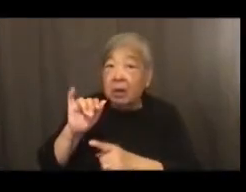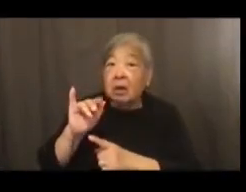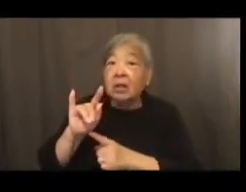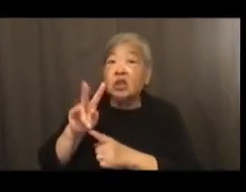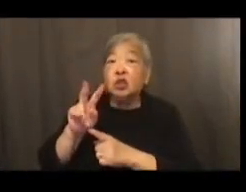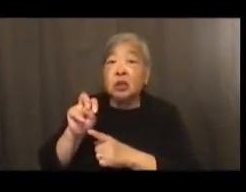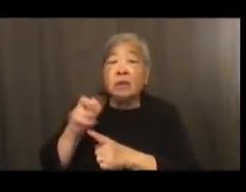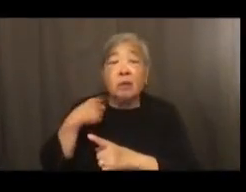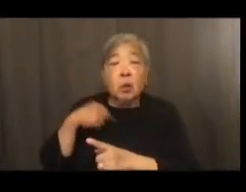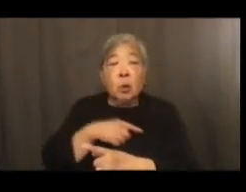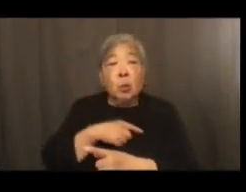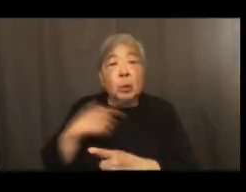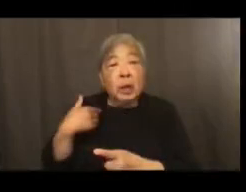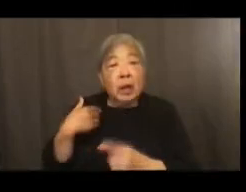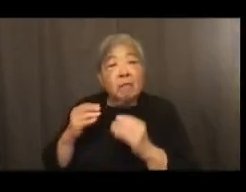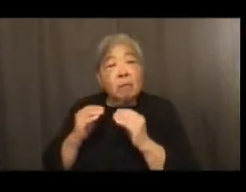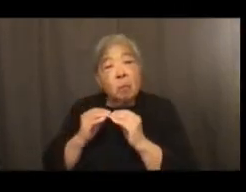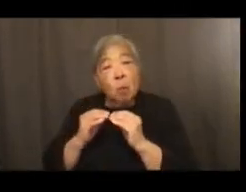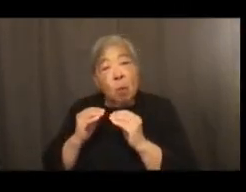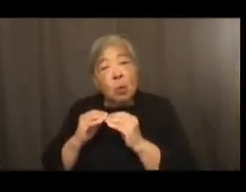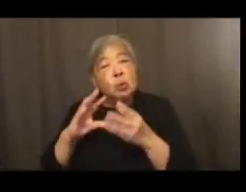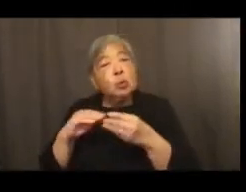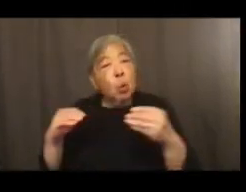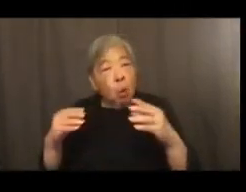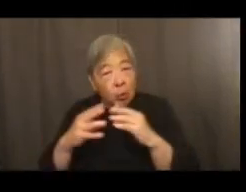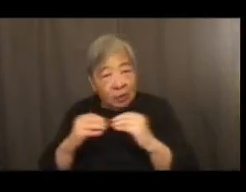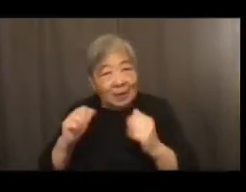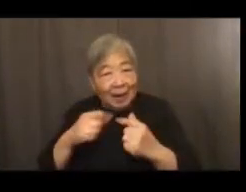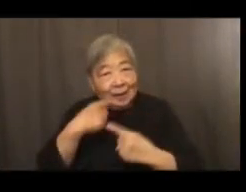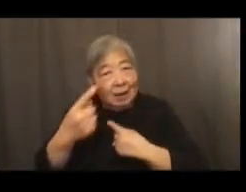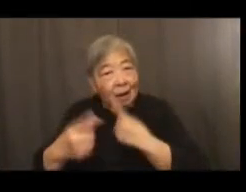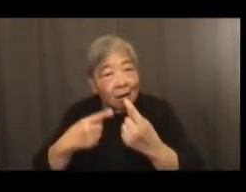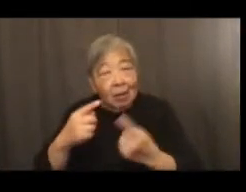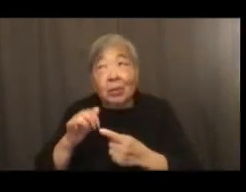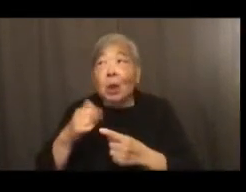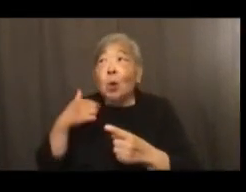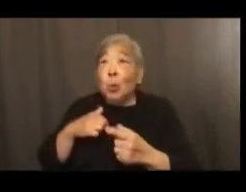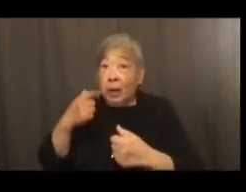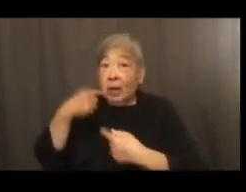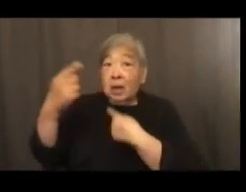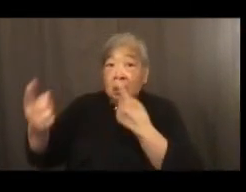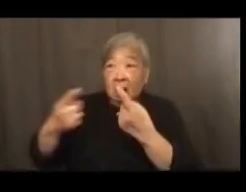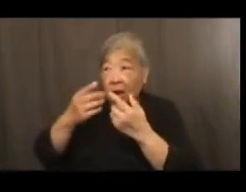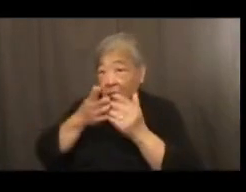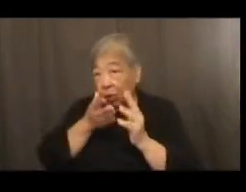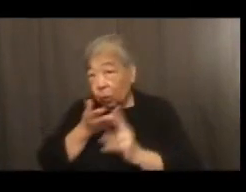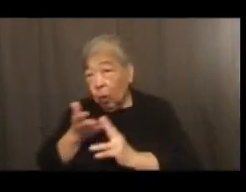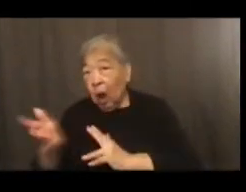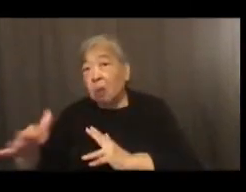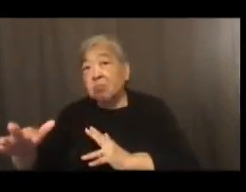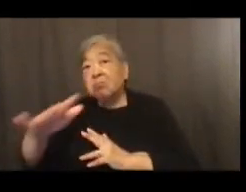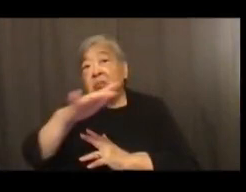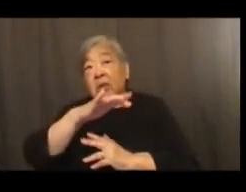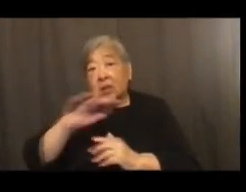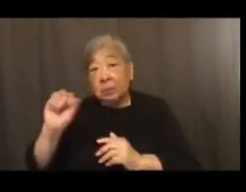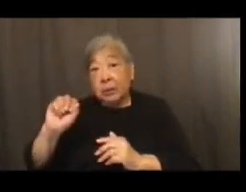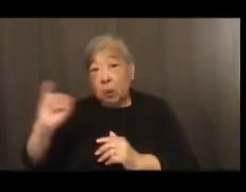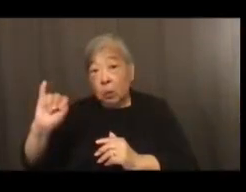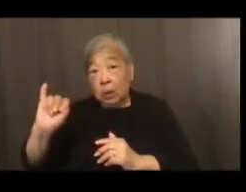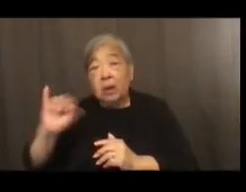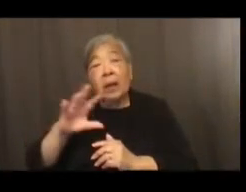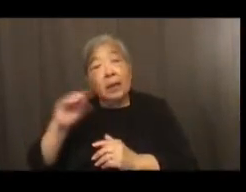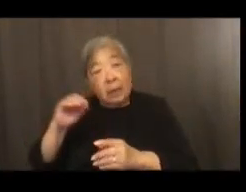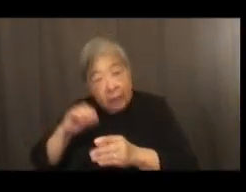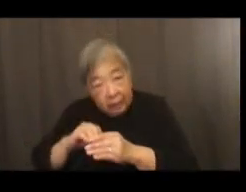stories to tell that we'll be able to tell throughout the Smithsonian and within the physical museum.